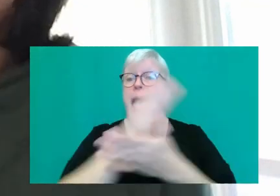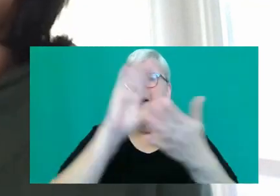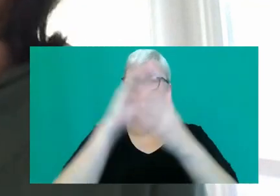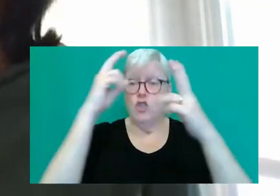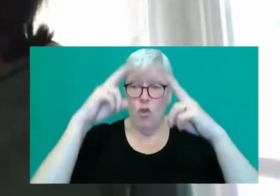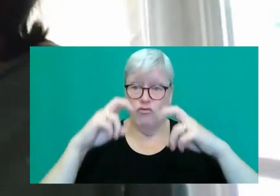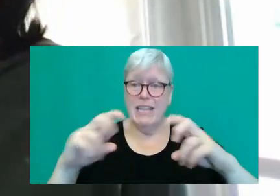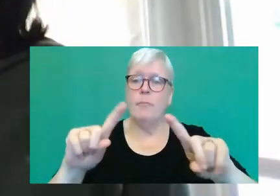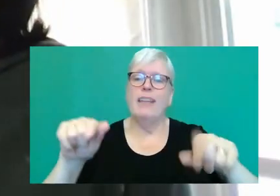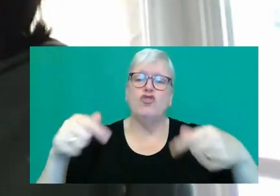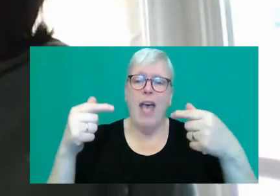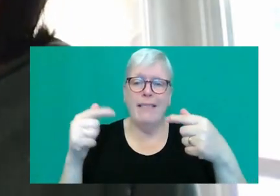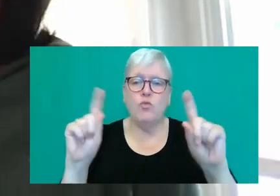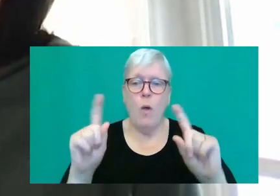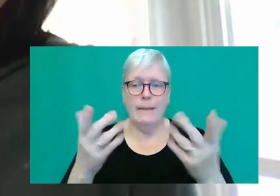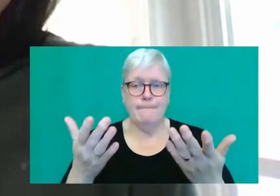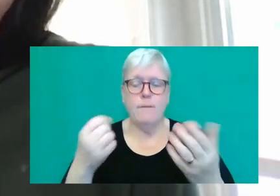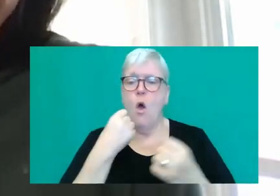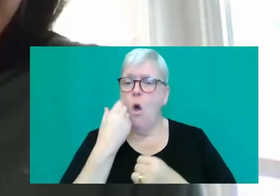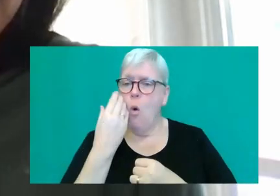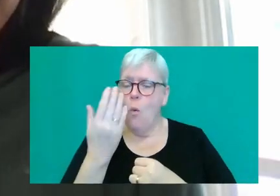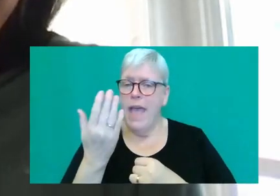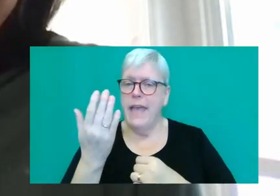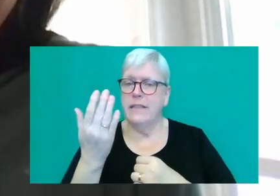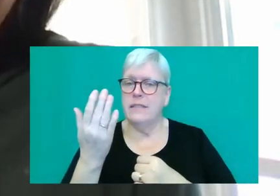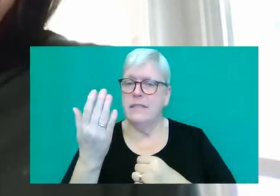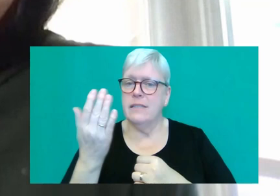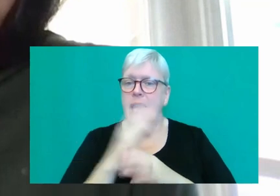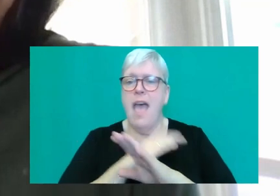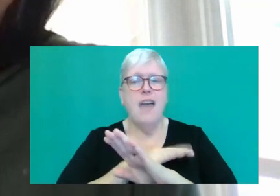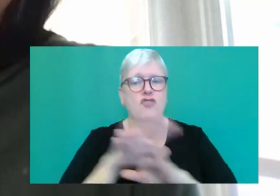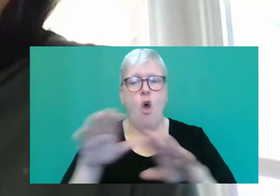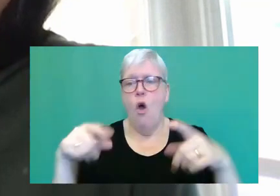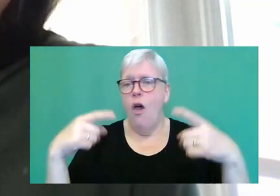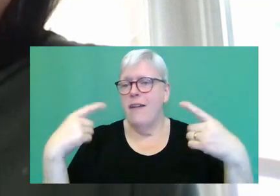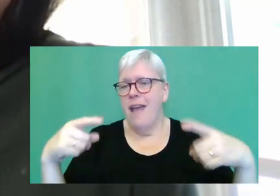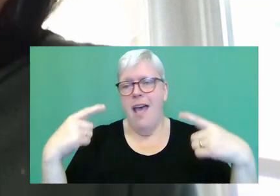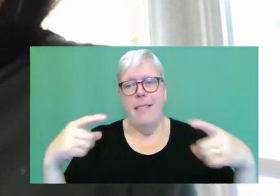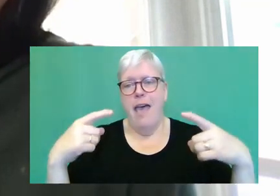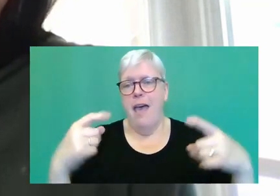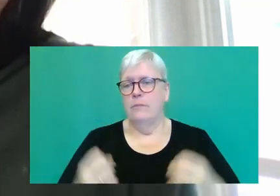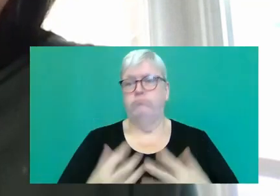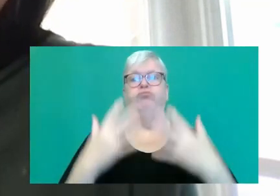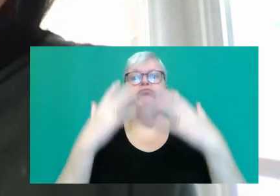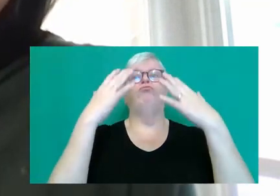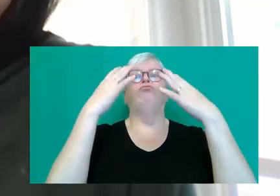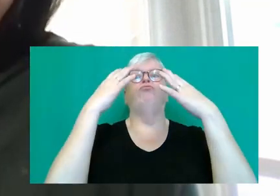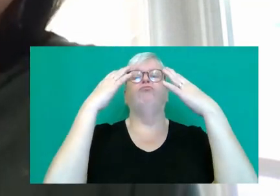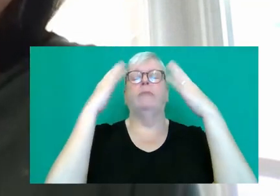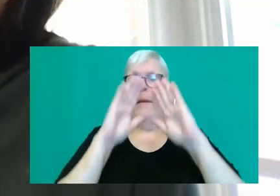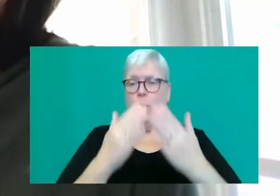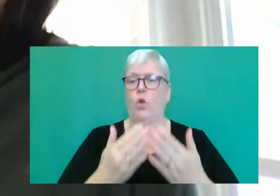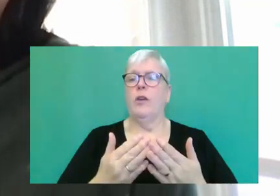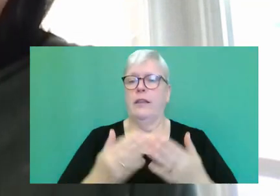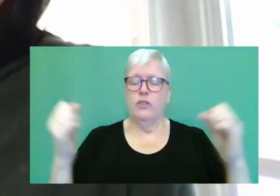not to let it overwhelm the book. So, you know, you do your research, you